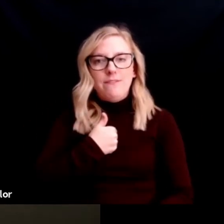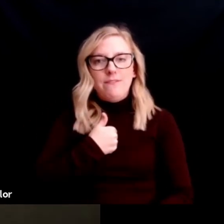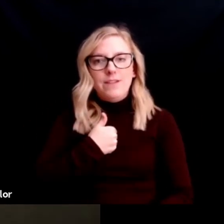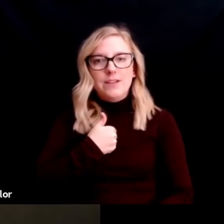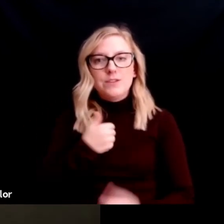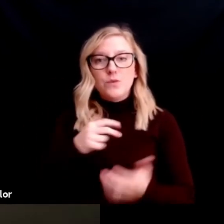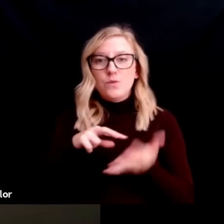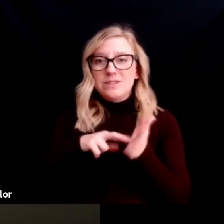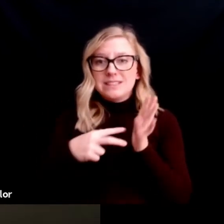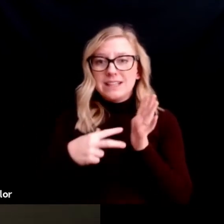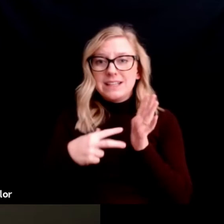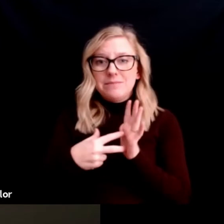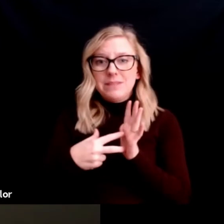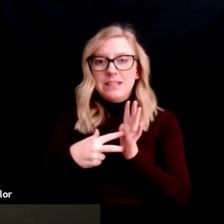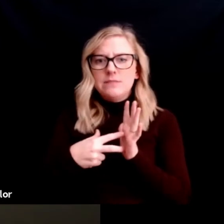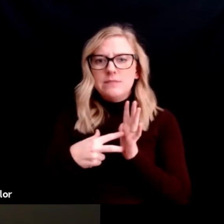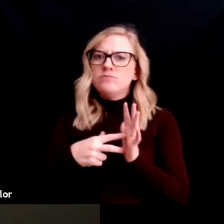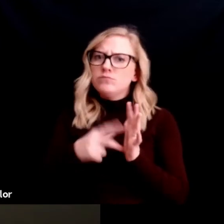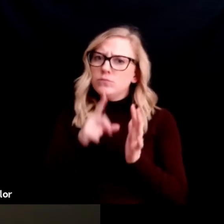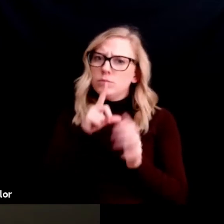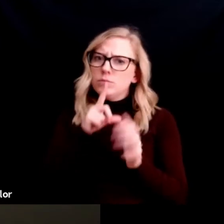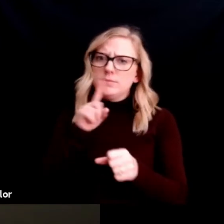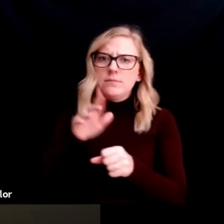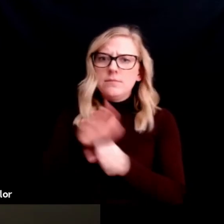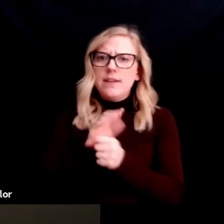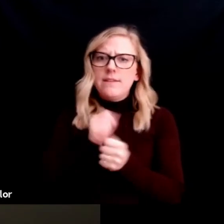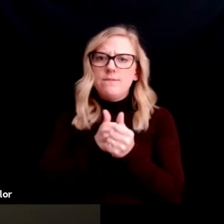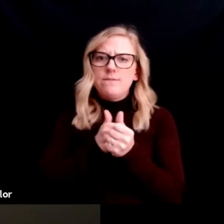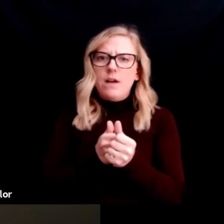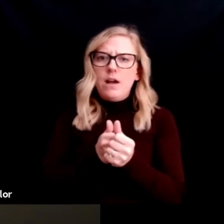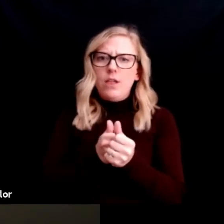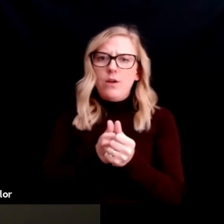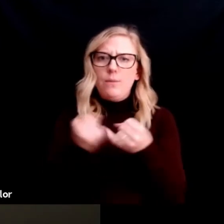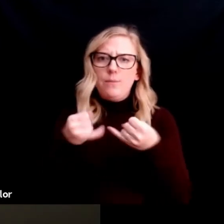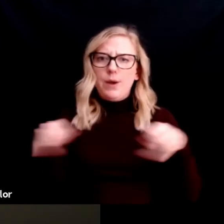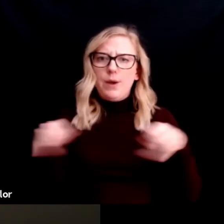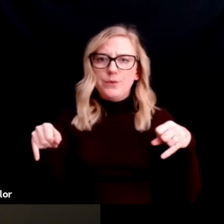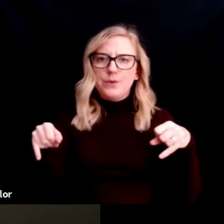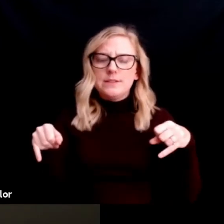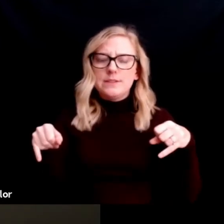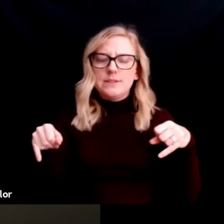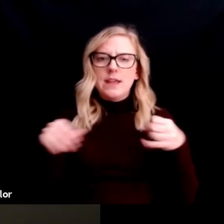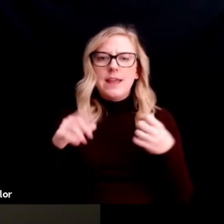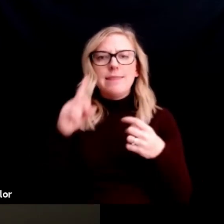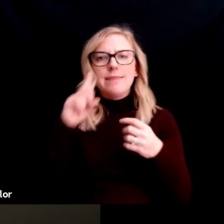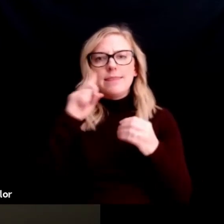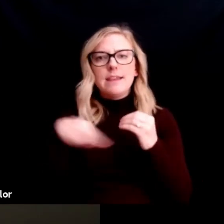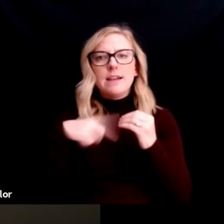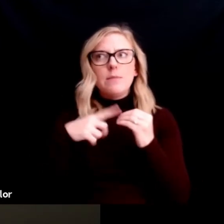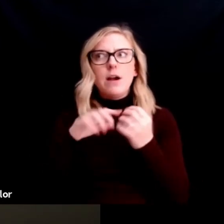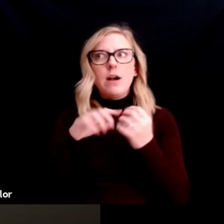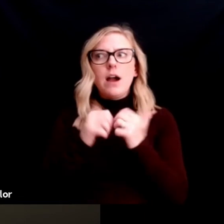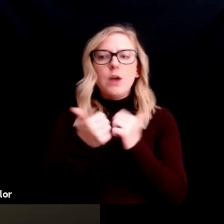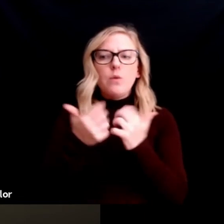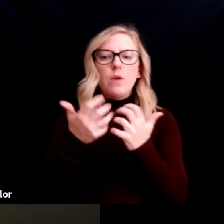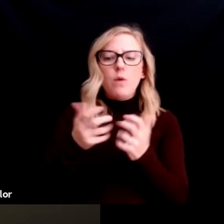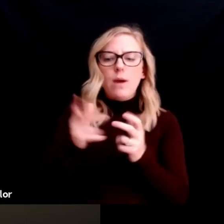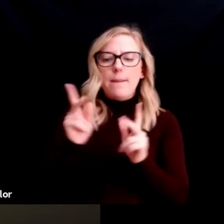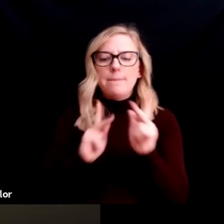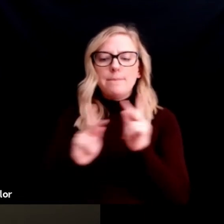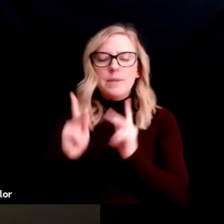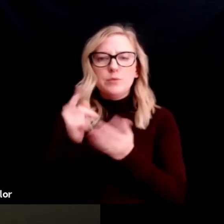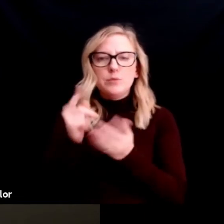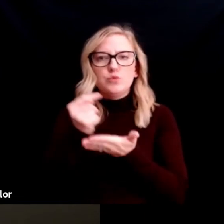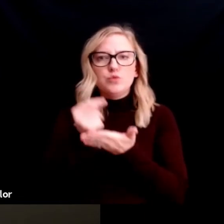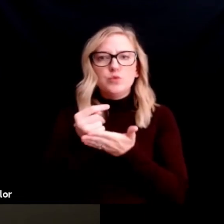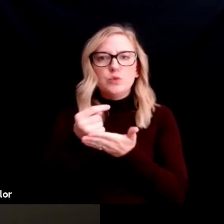staying true to your boundaries. So, really think about how you want to be treated. What you're comfortable with. What feels